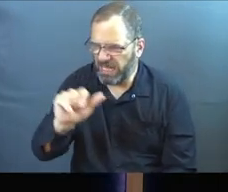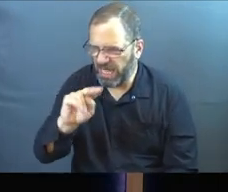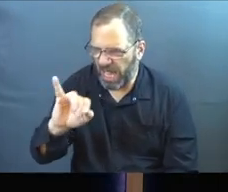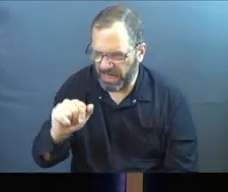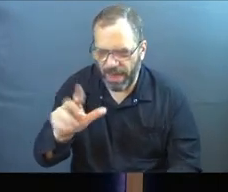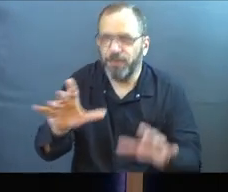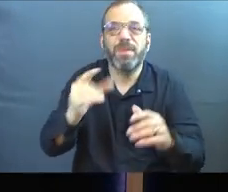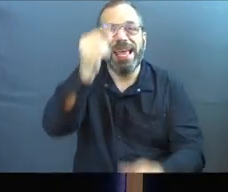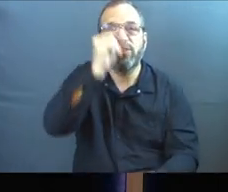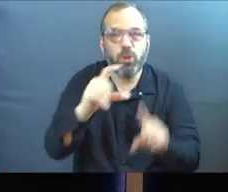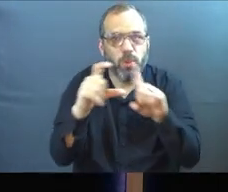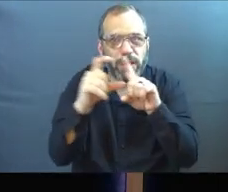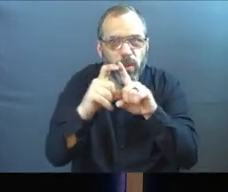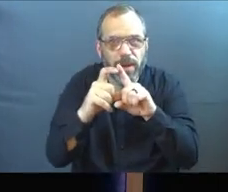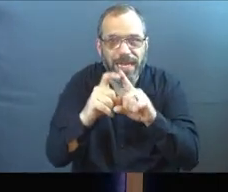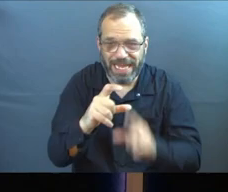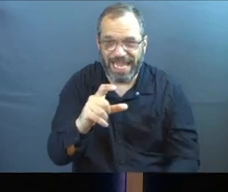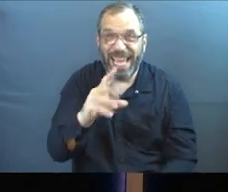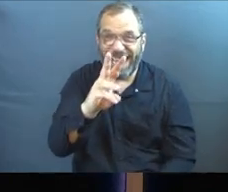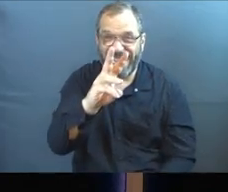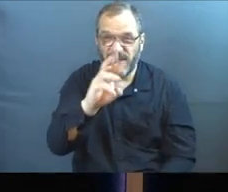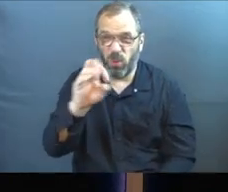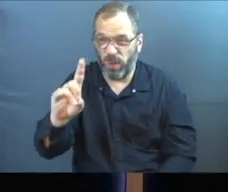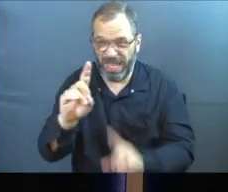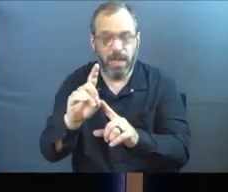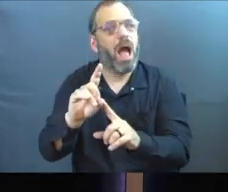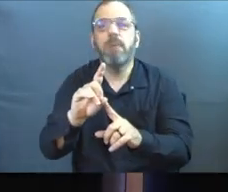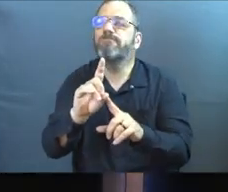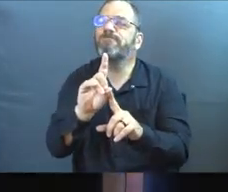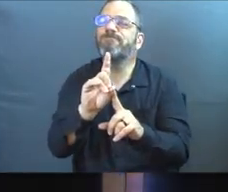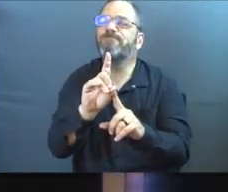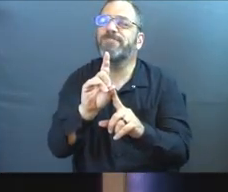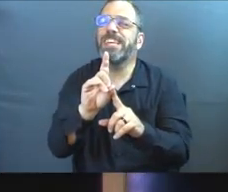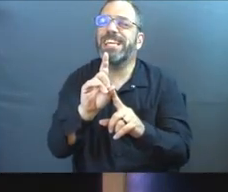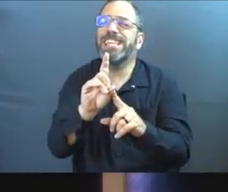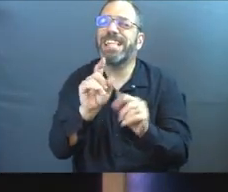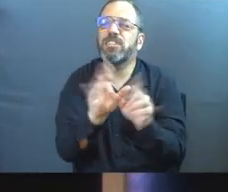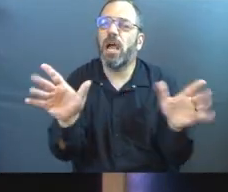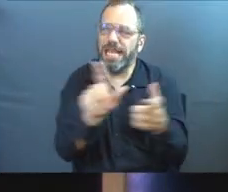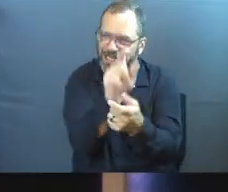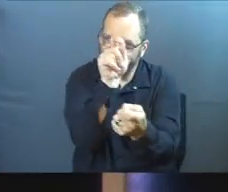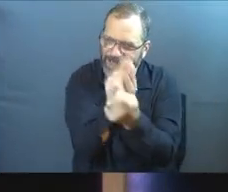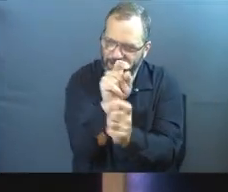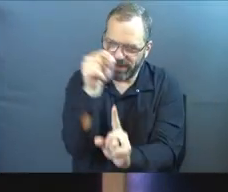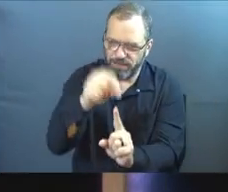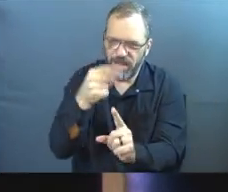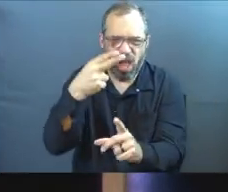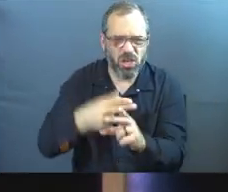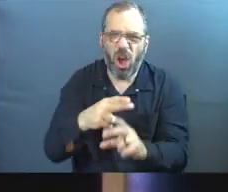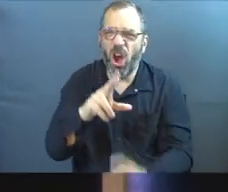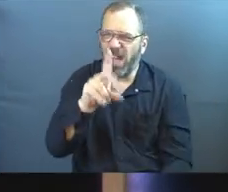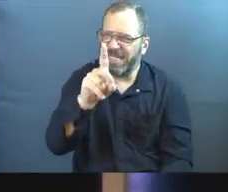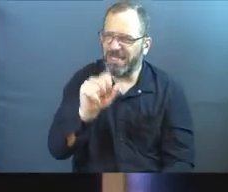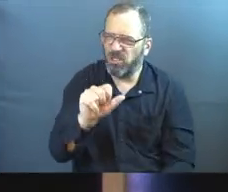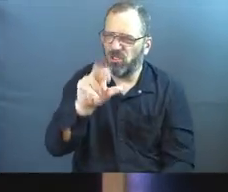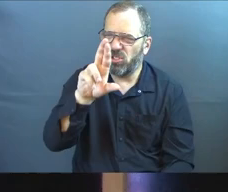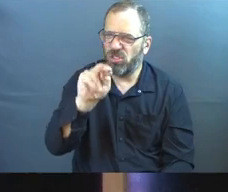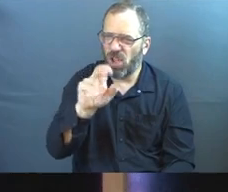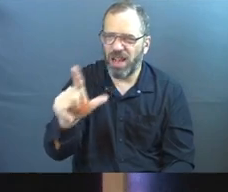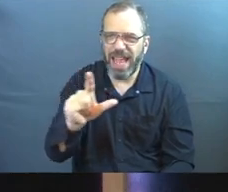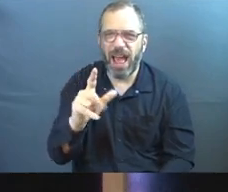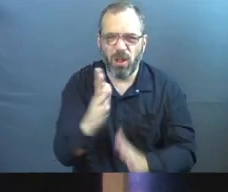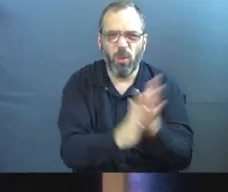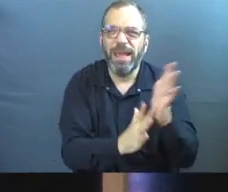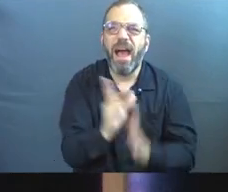zazania isn't just any weed. It's a very specific kind of weed. At least we believe it was something called Darnell wheat, which was a